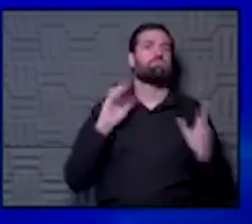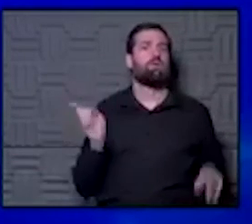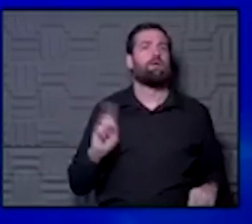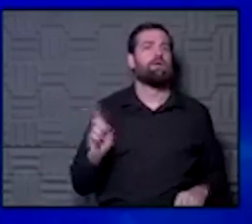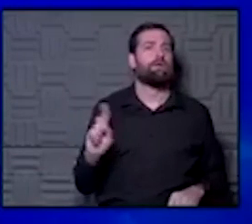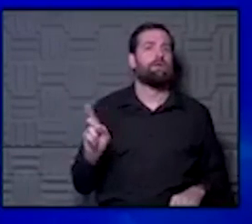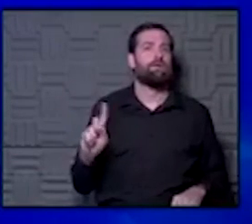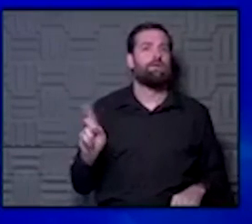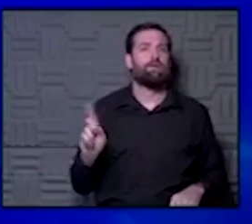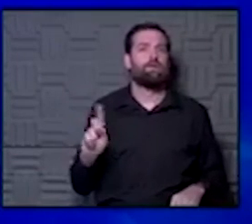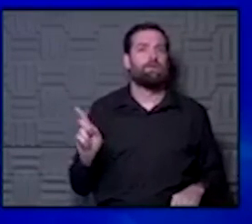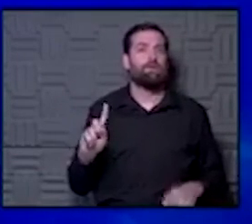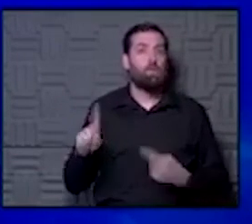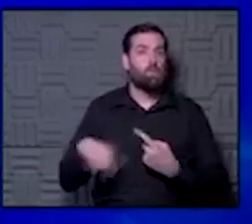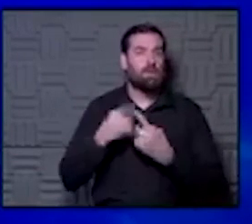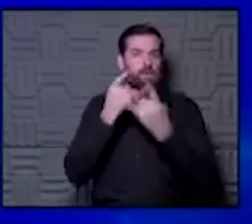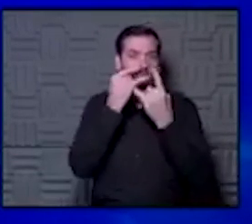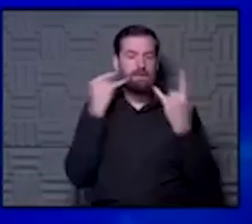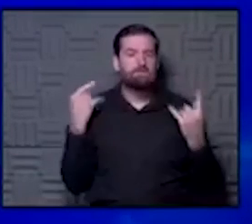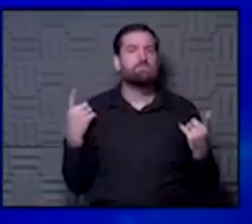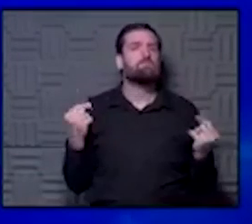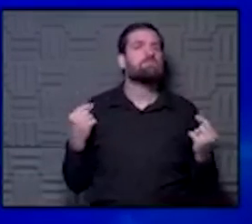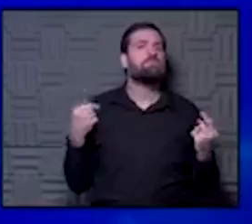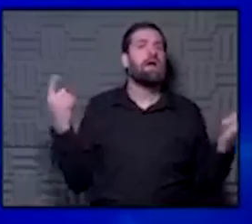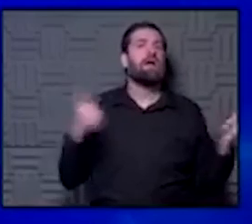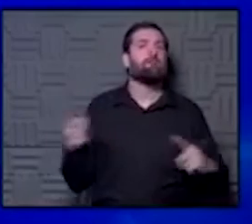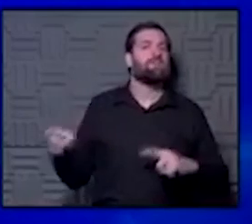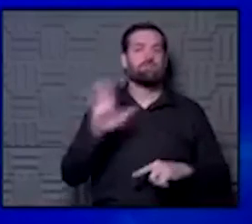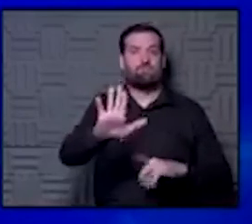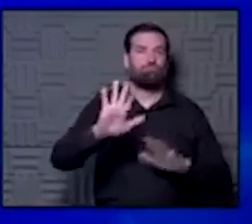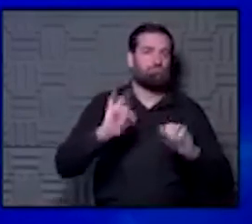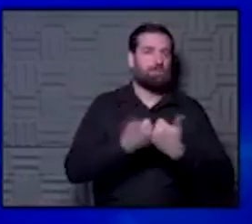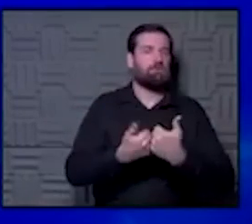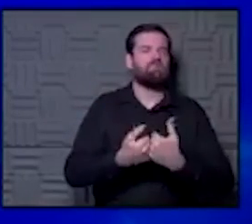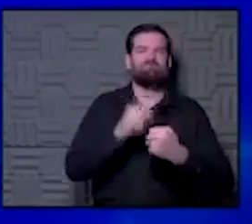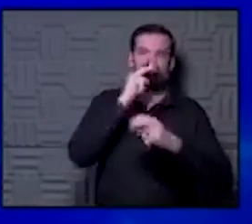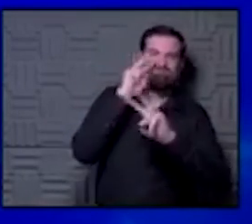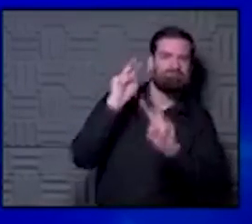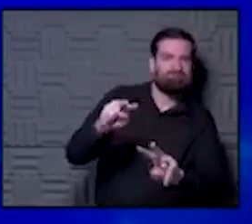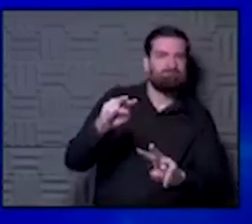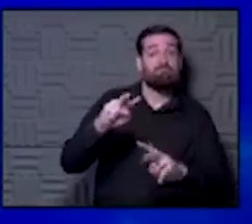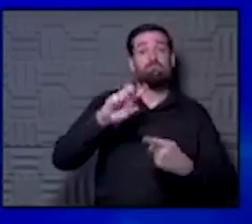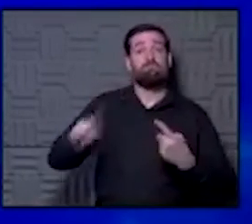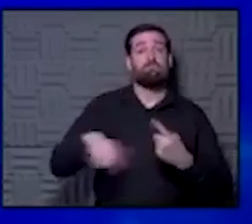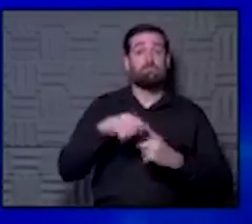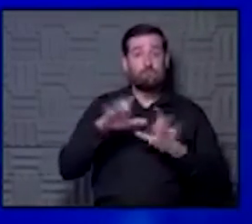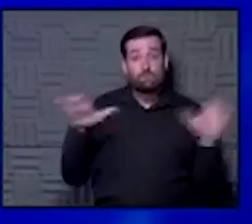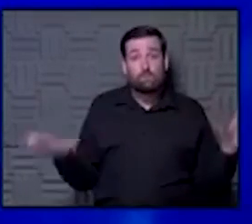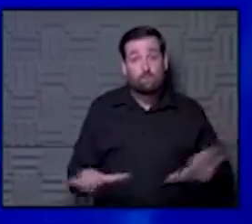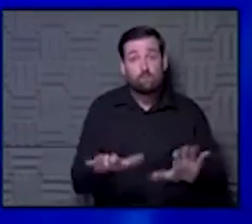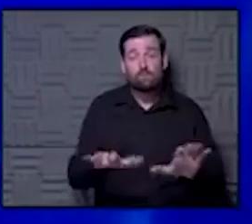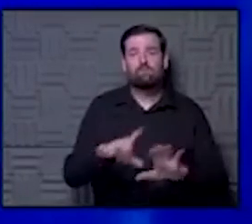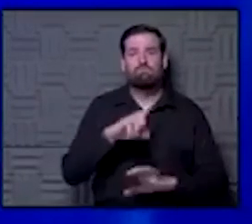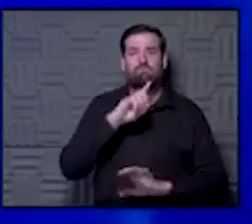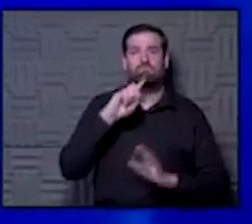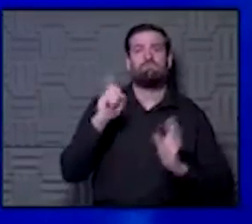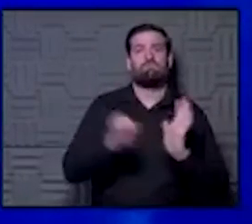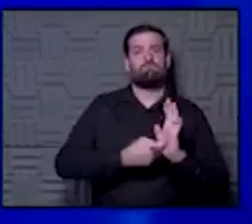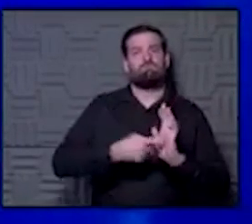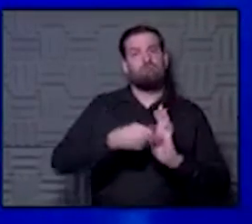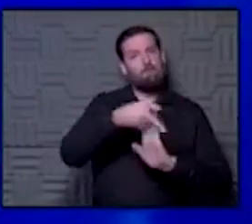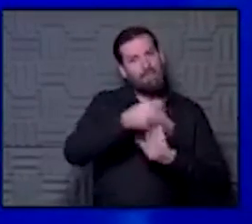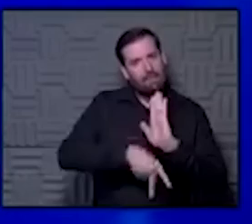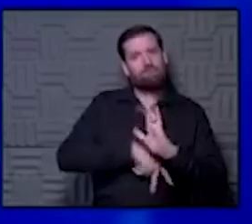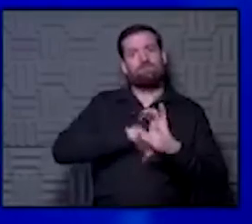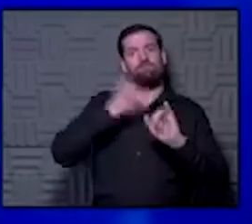And where does it go when you put a mask on? That's your mask challenge. Check it out. Because when you do that, I think you're going to see that those pillars of